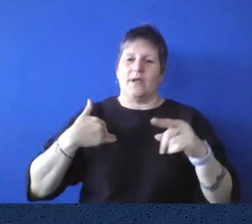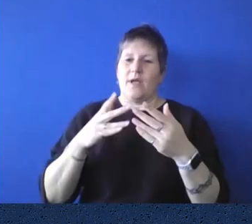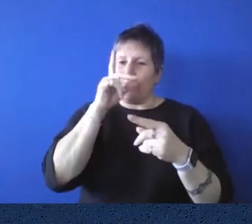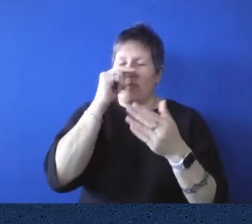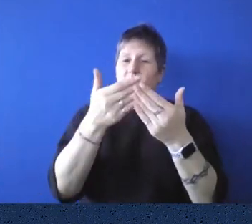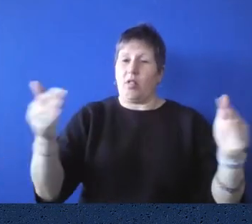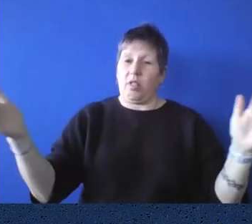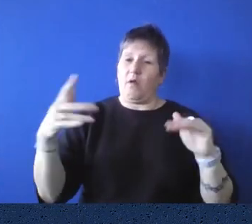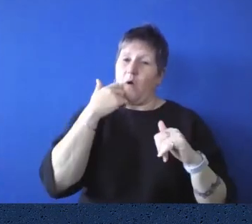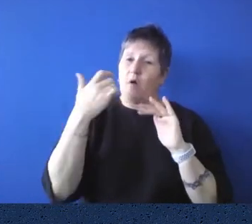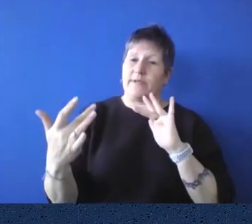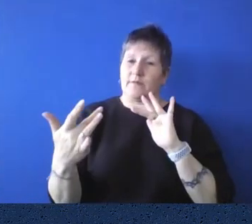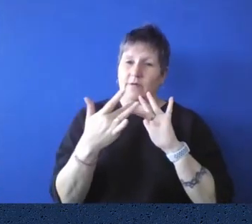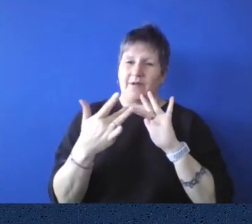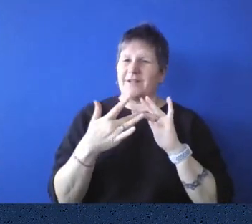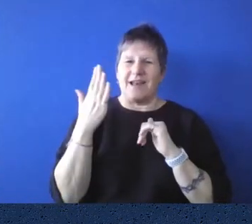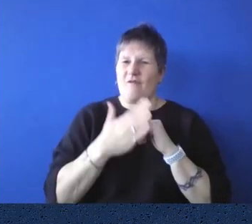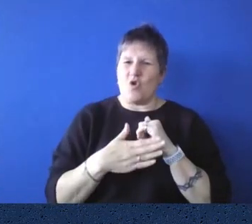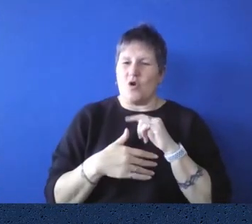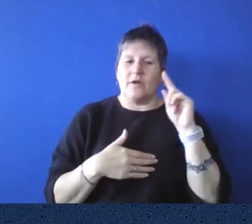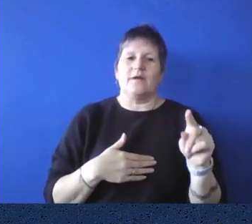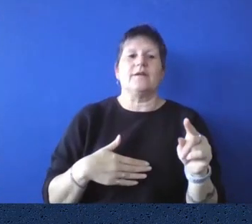call for members of parliament. Oops. Um,